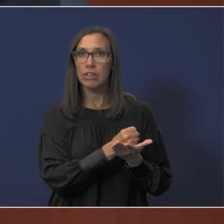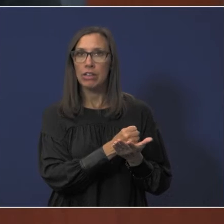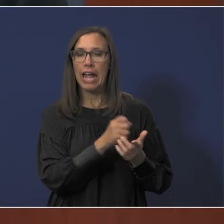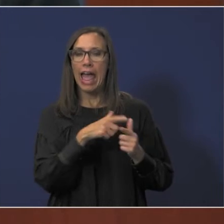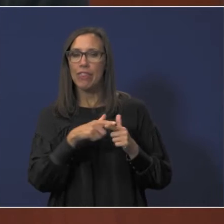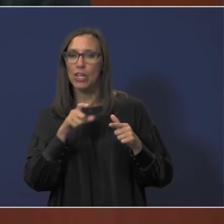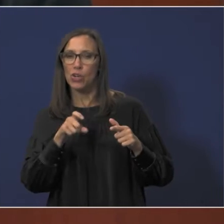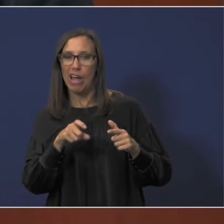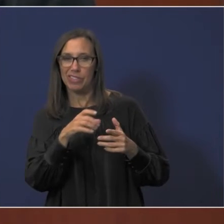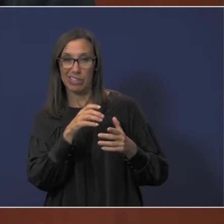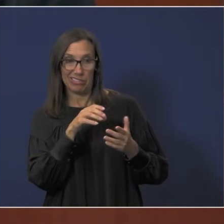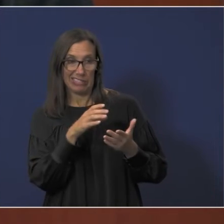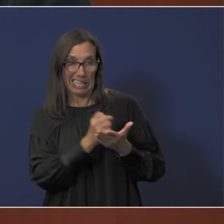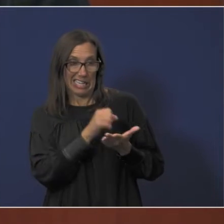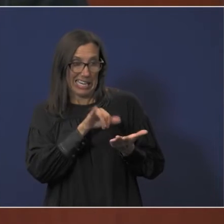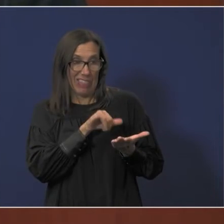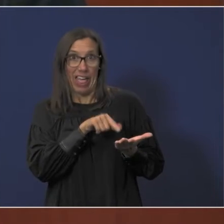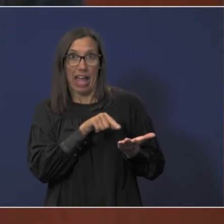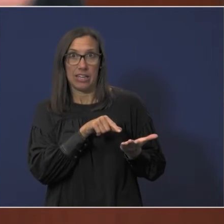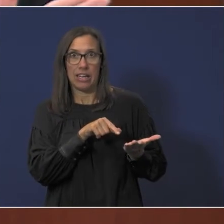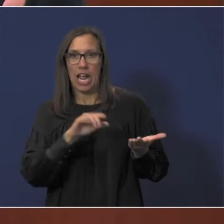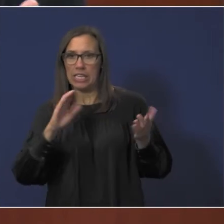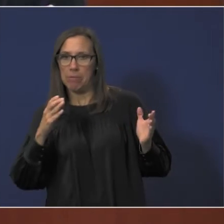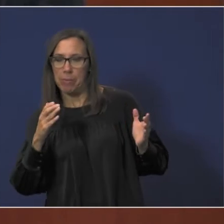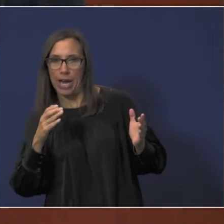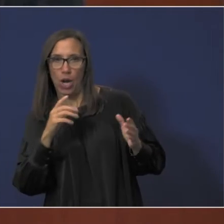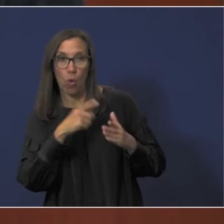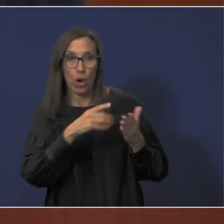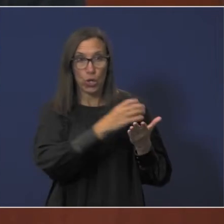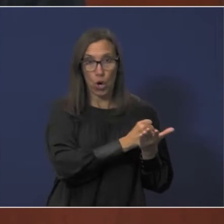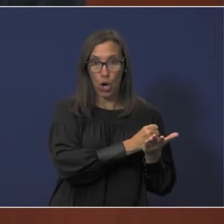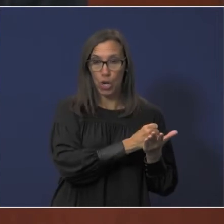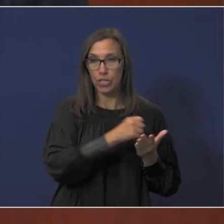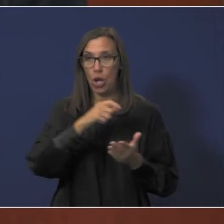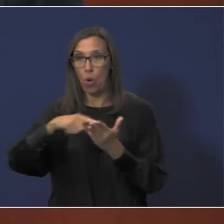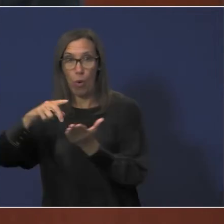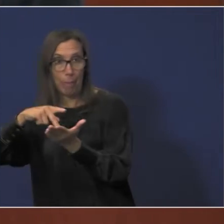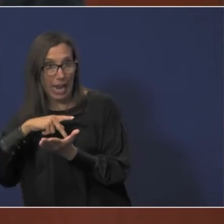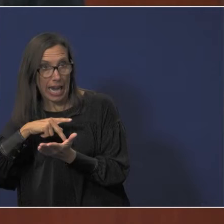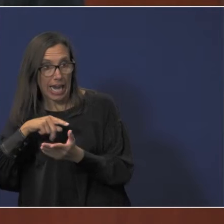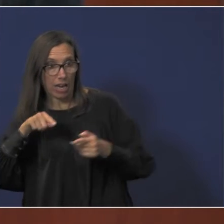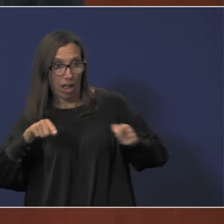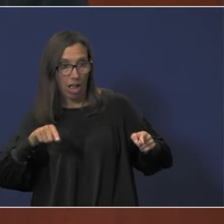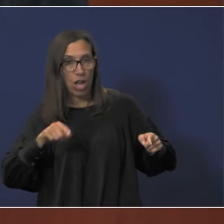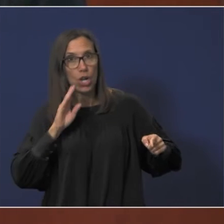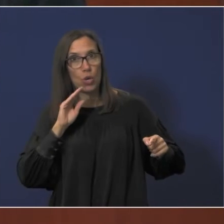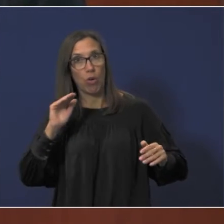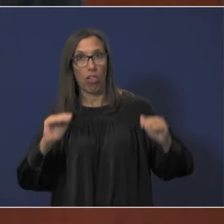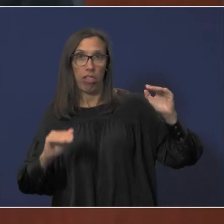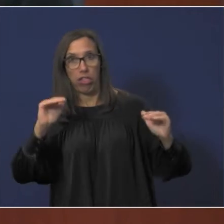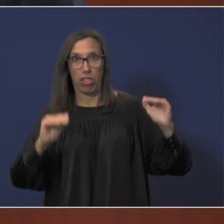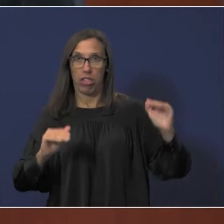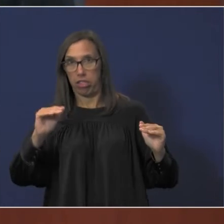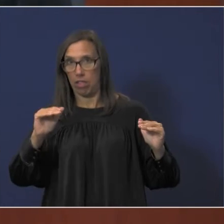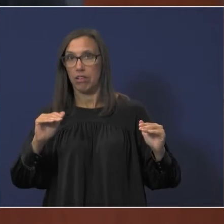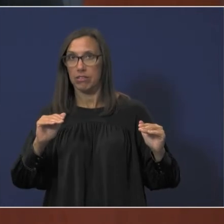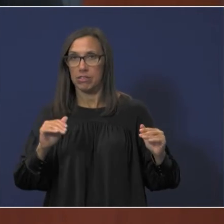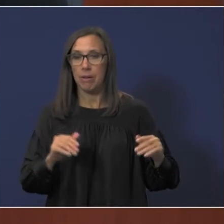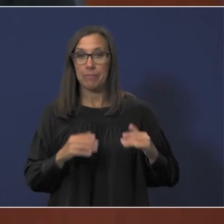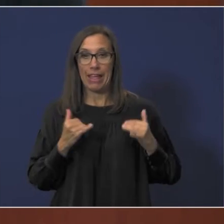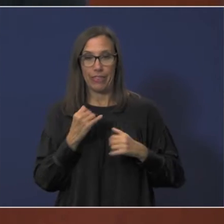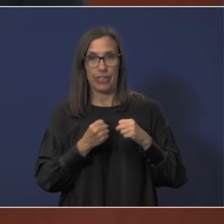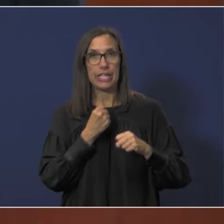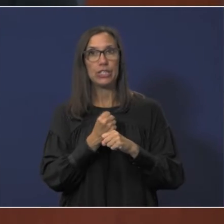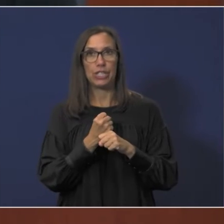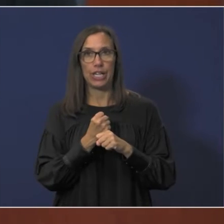you have to take that and you compare what you earned to what you were paid and you were either either over or underpaid this